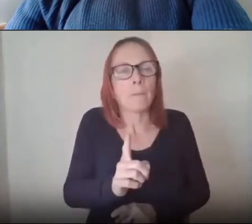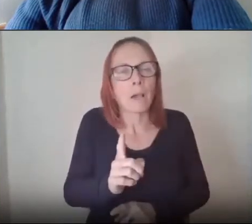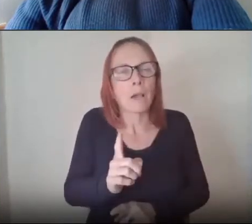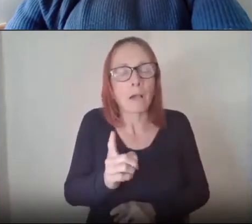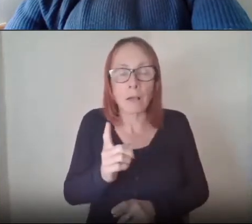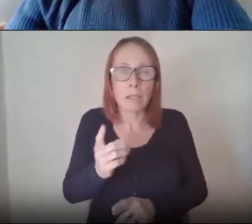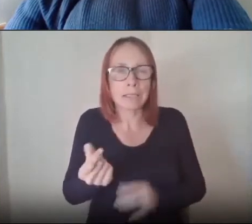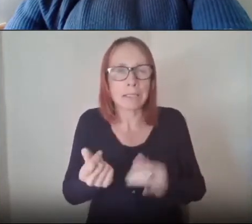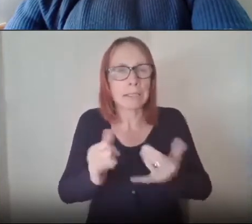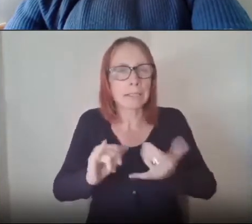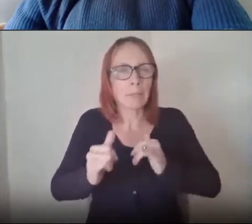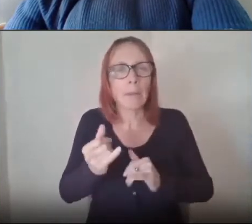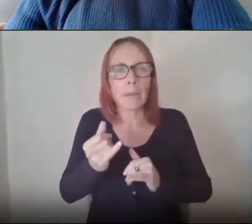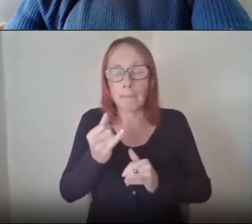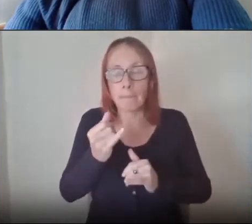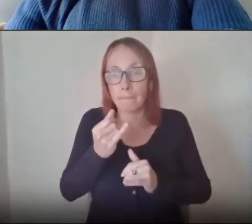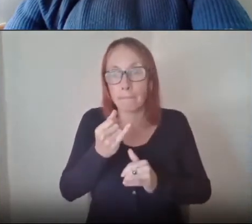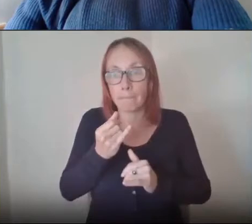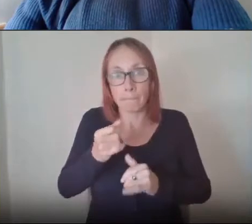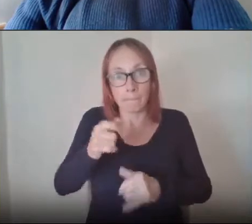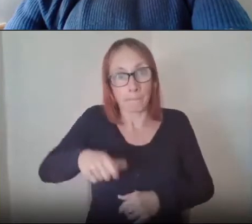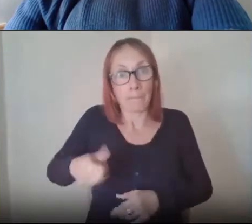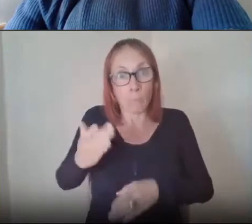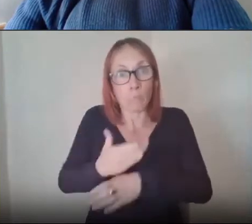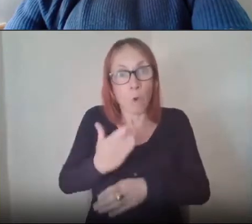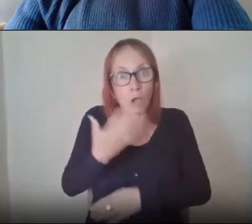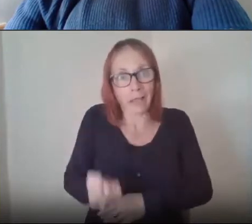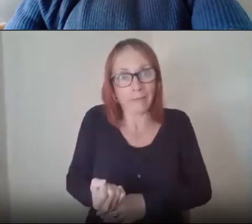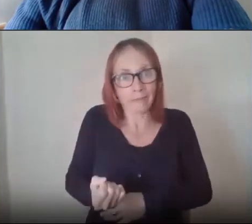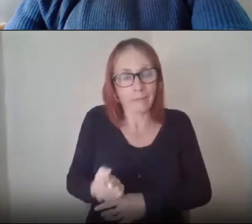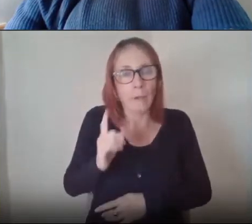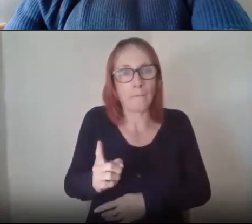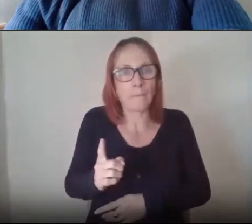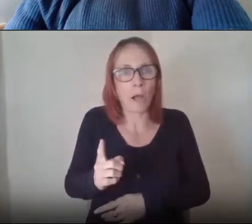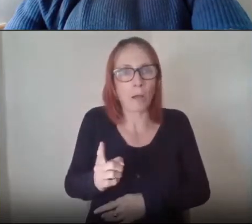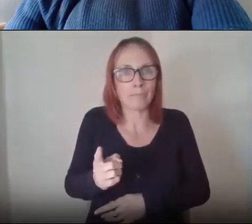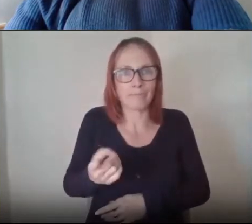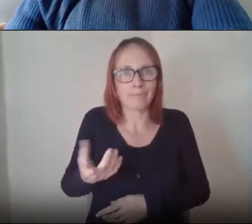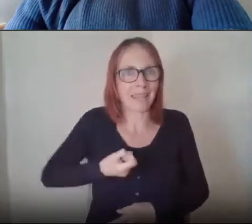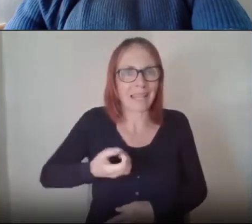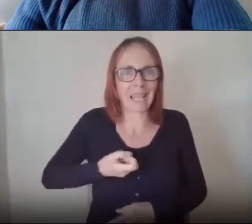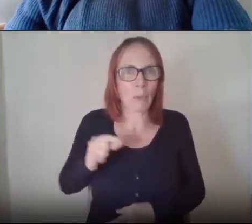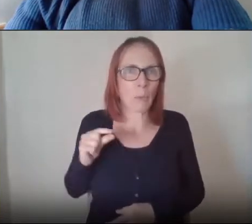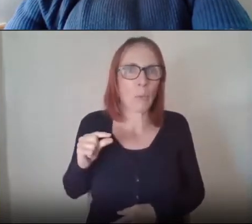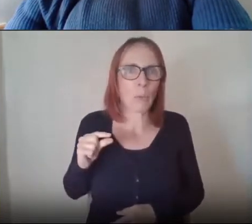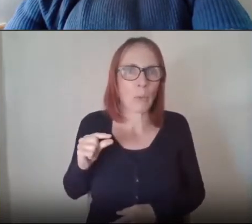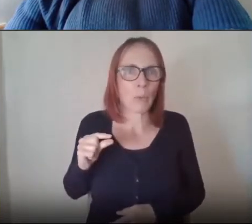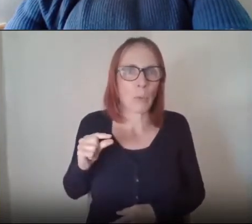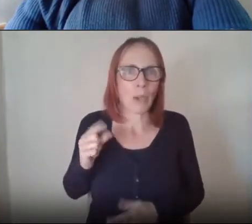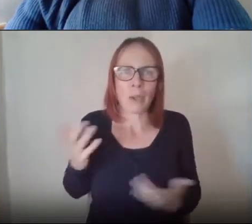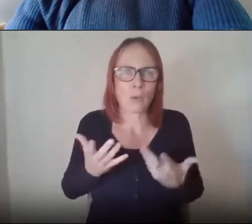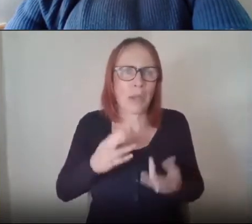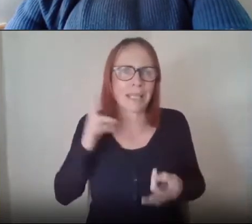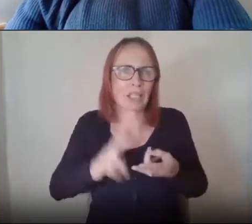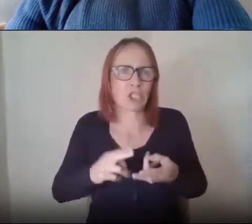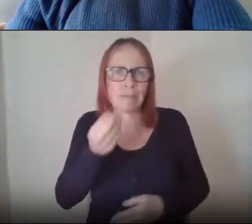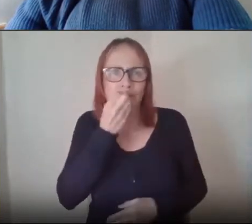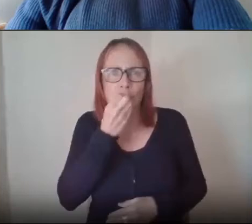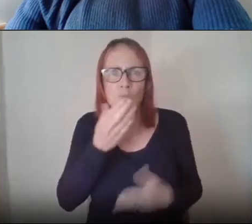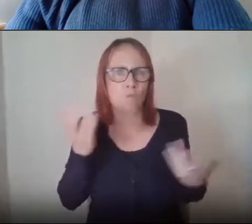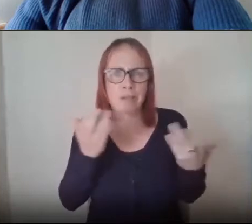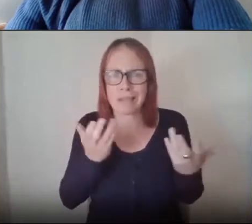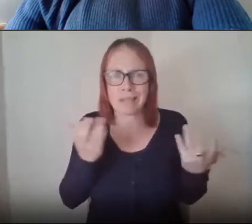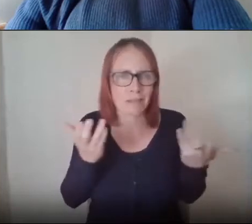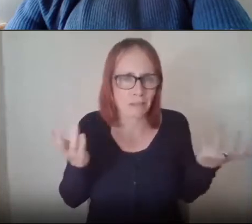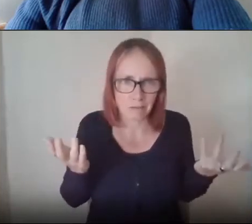but living in poverty that still require access to affordable food won't replace everything that they would possibly